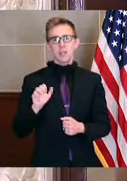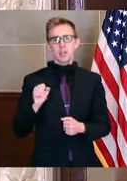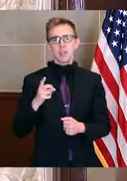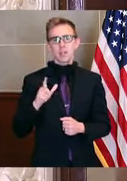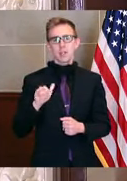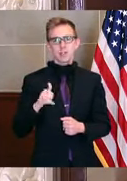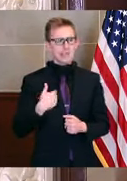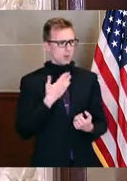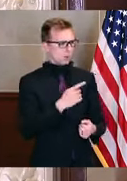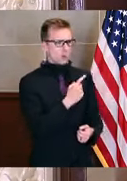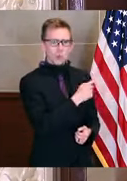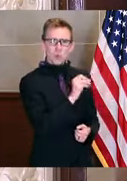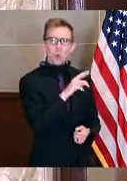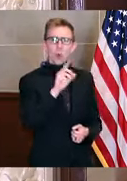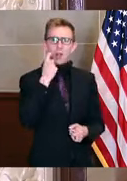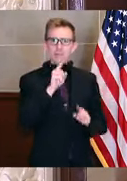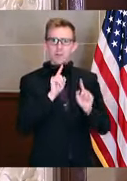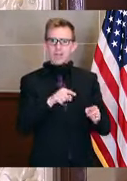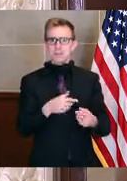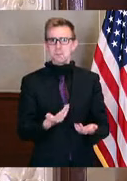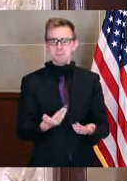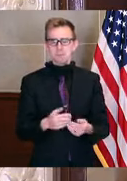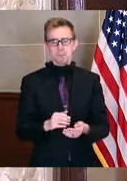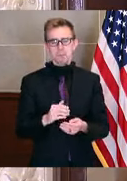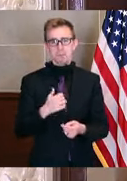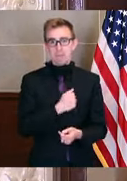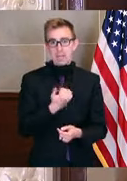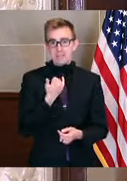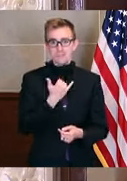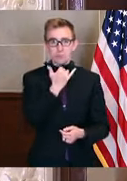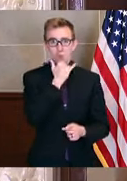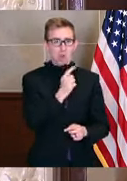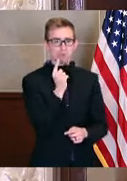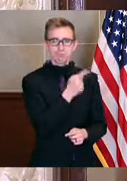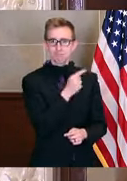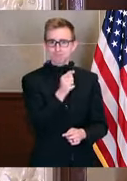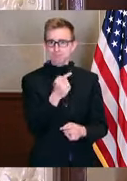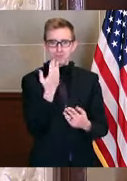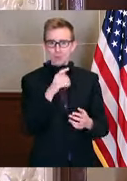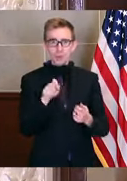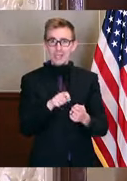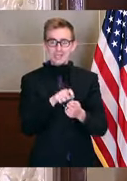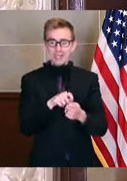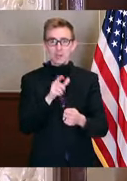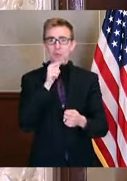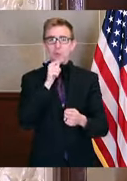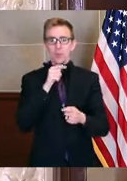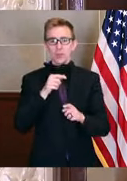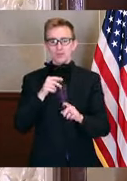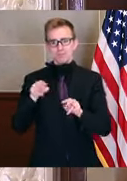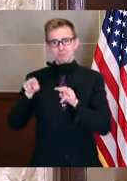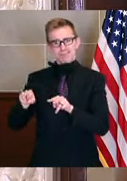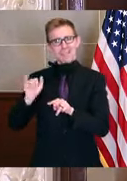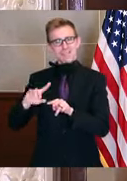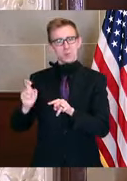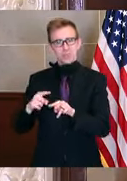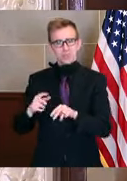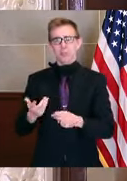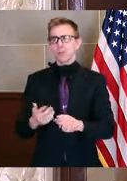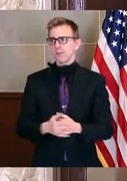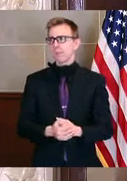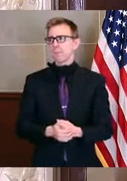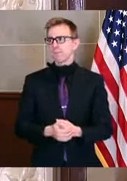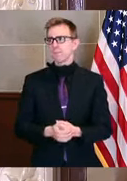if this is for you or maybe the governor to answer. Forgive me for not knowing exactly the jurisdiction on this, but because the